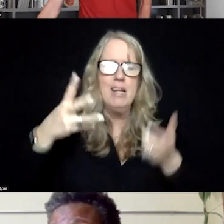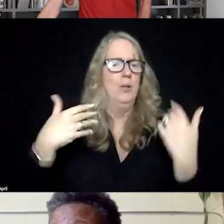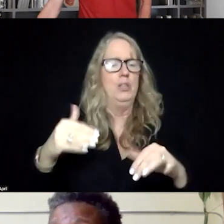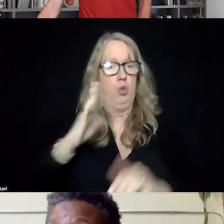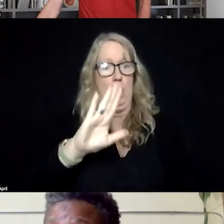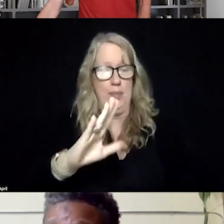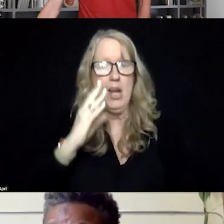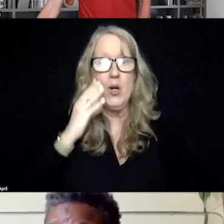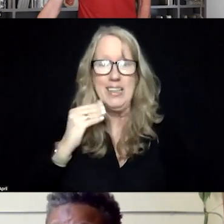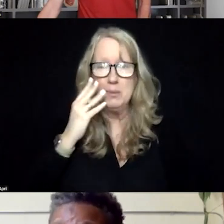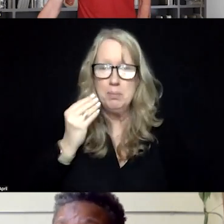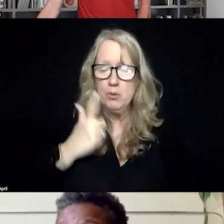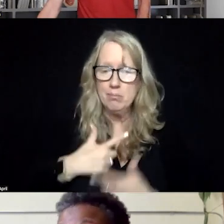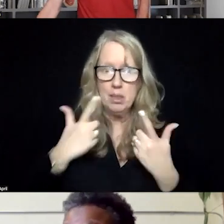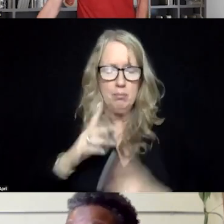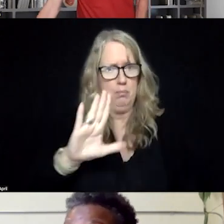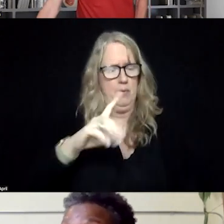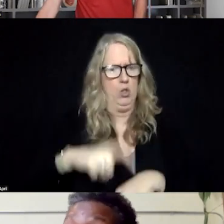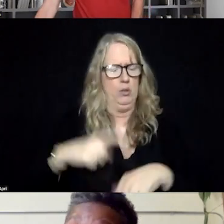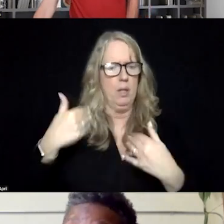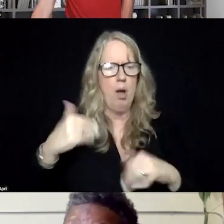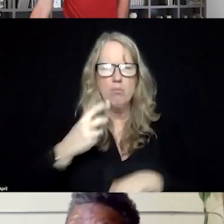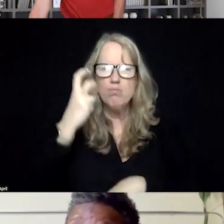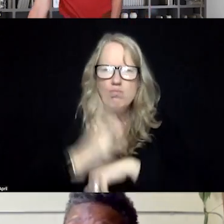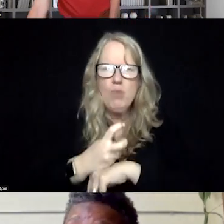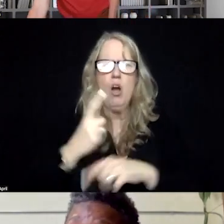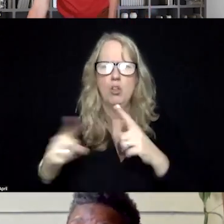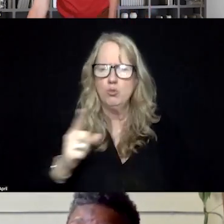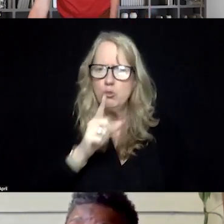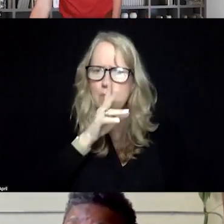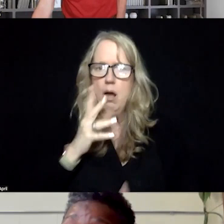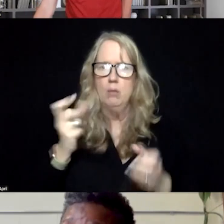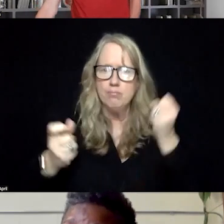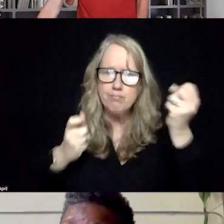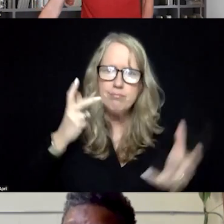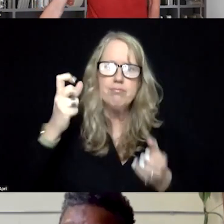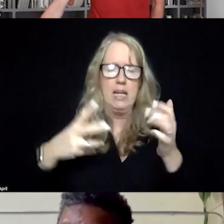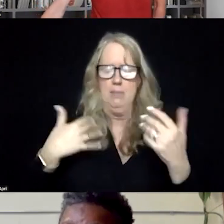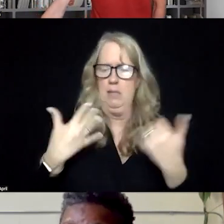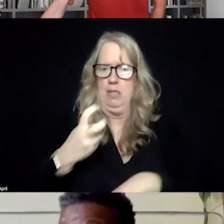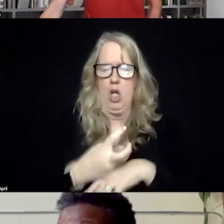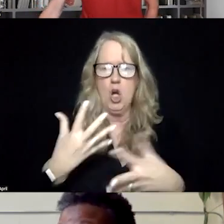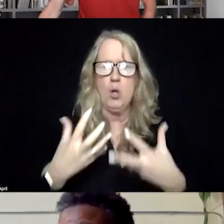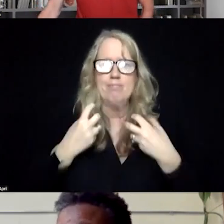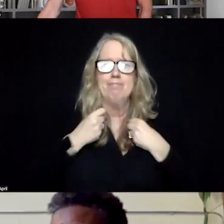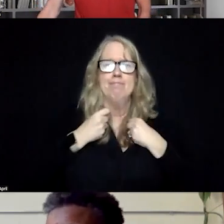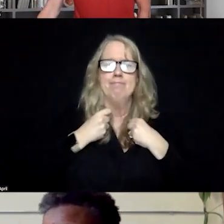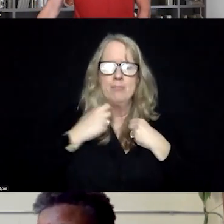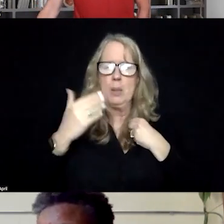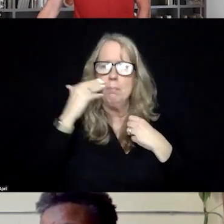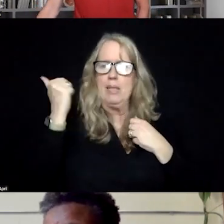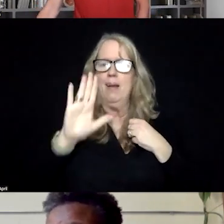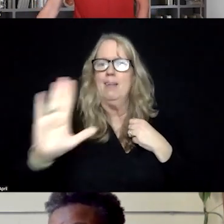it may be that they have a difficult time articulating, or, they may hold back based on the response they have gotten in the